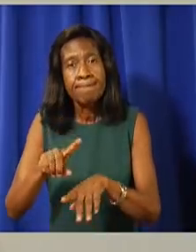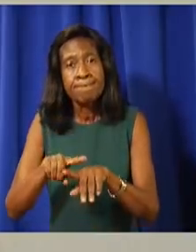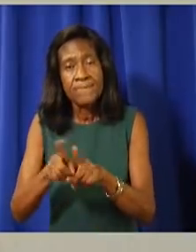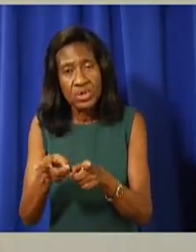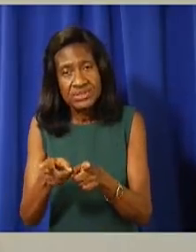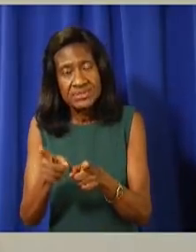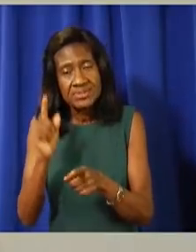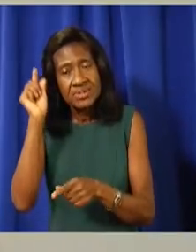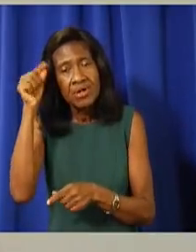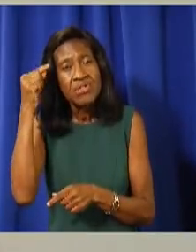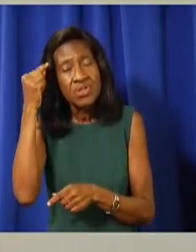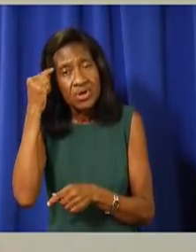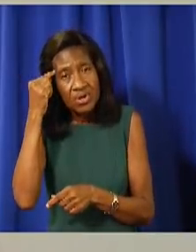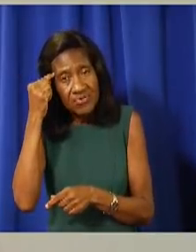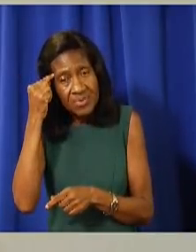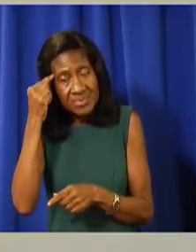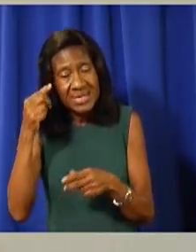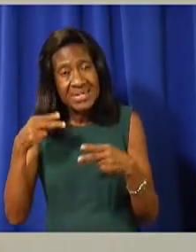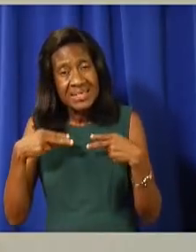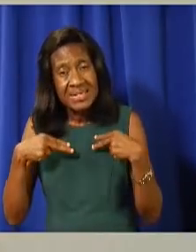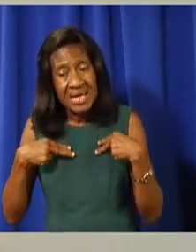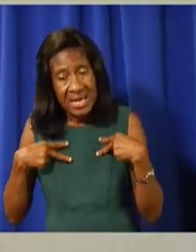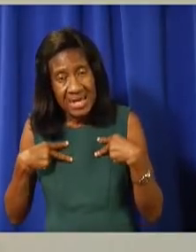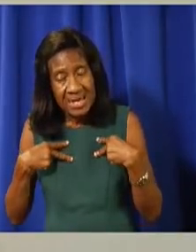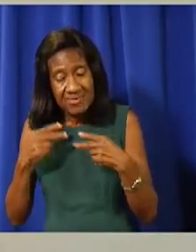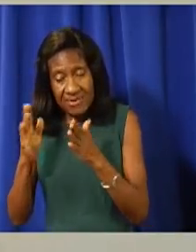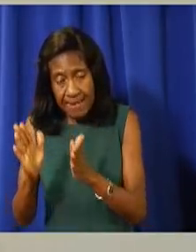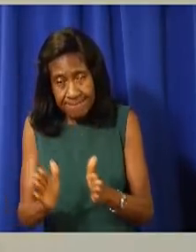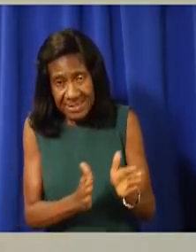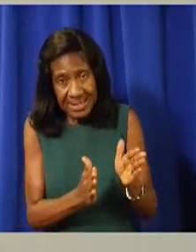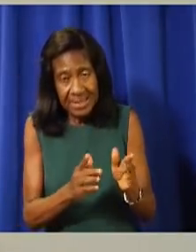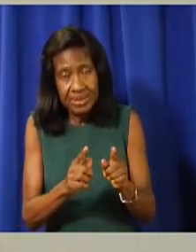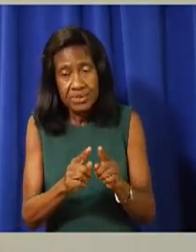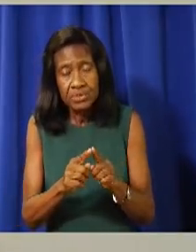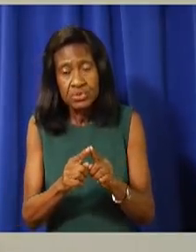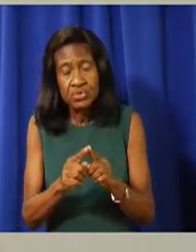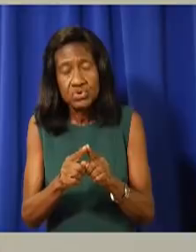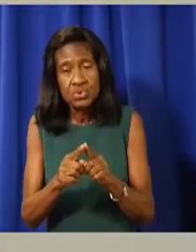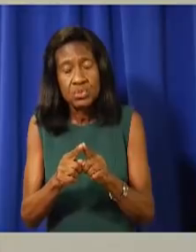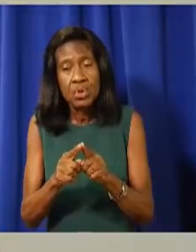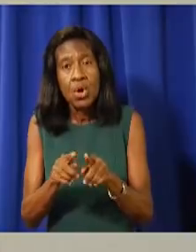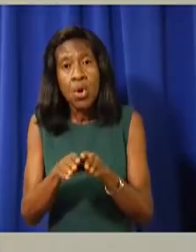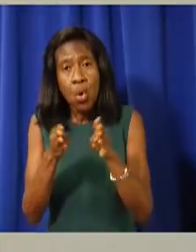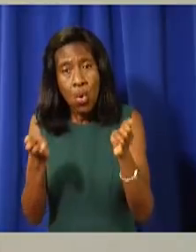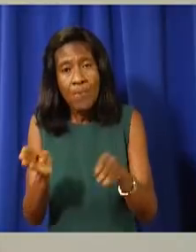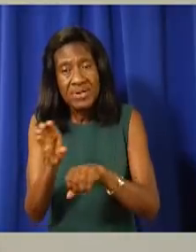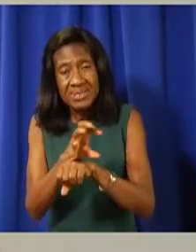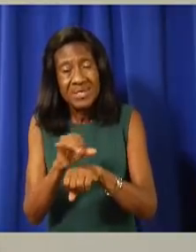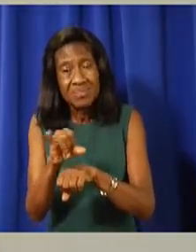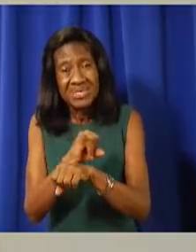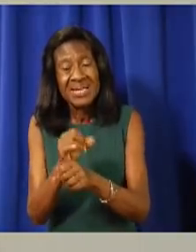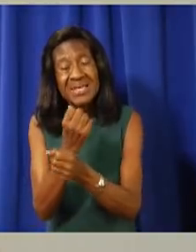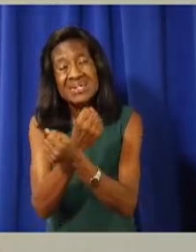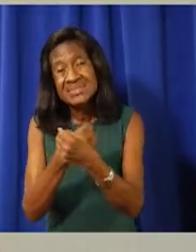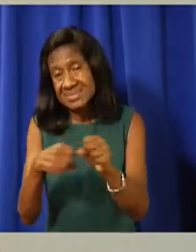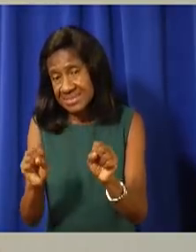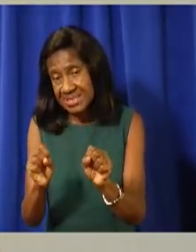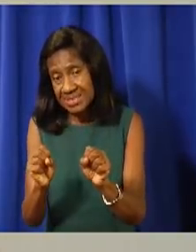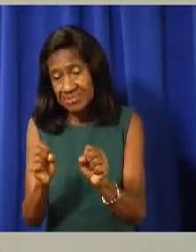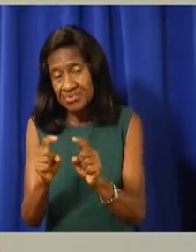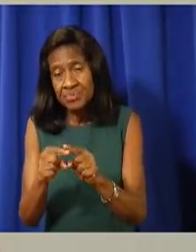has a plan for safely reopening the Cayman Islands, and the success of this plan hinges